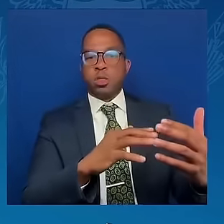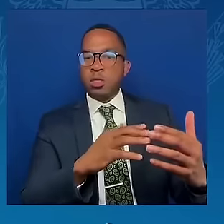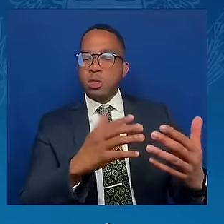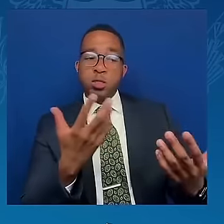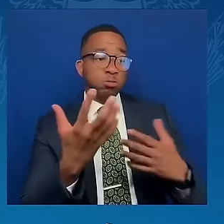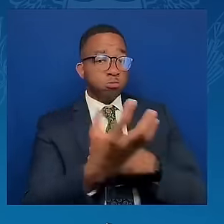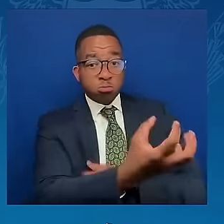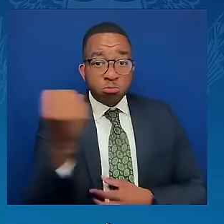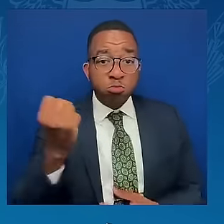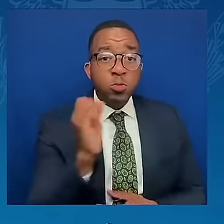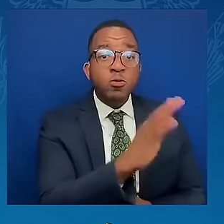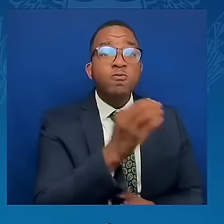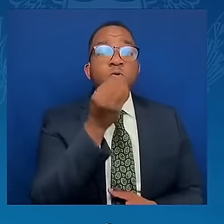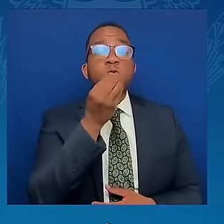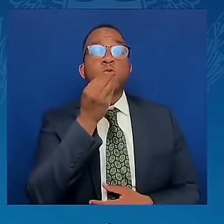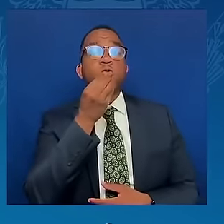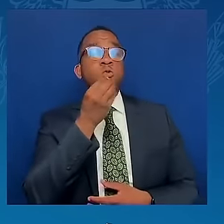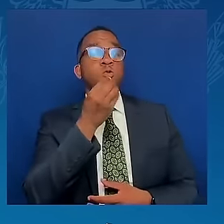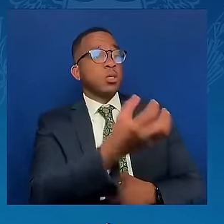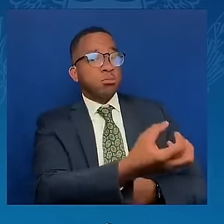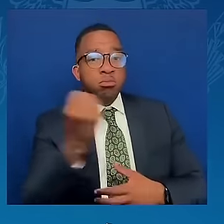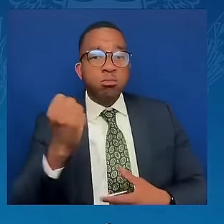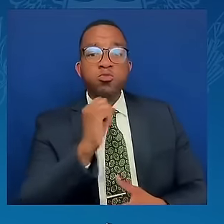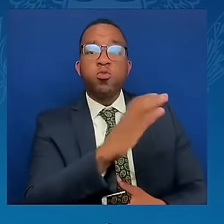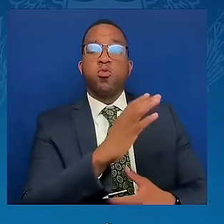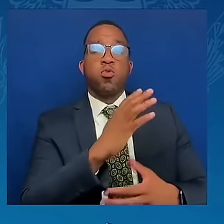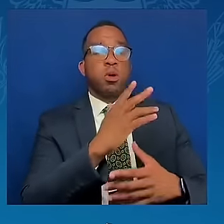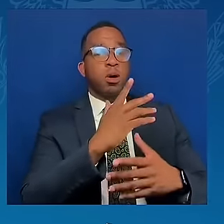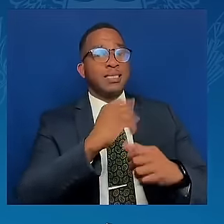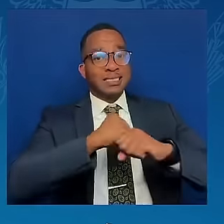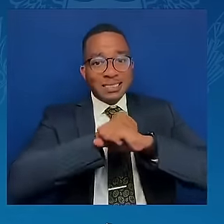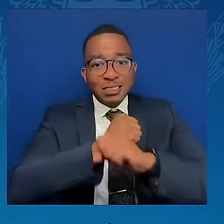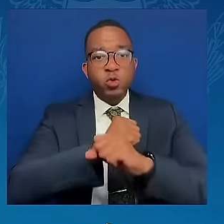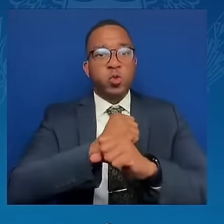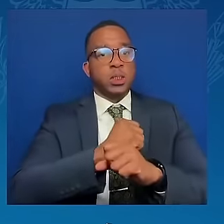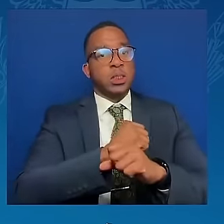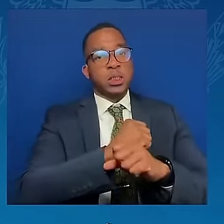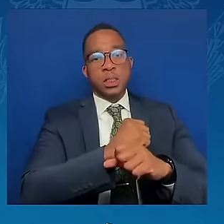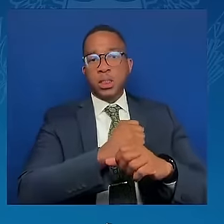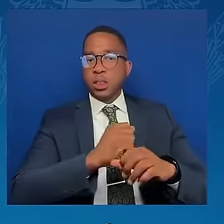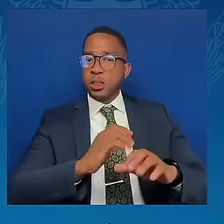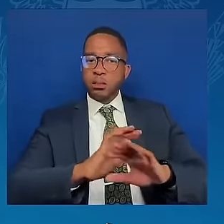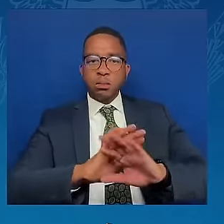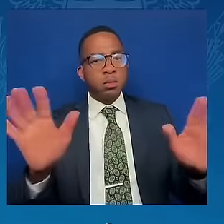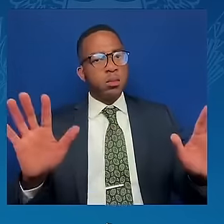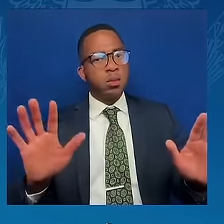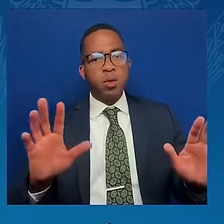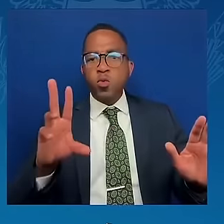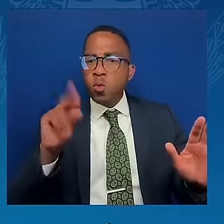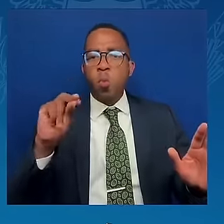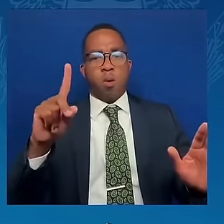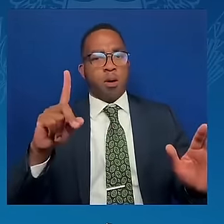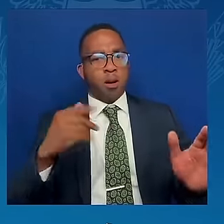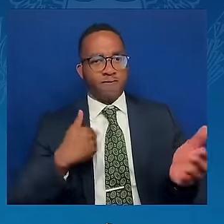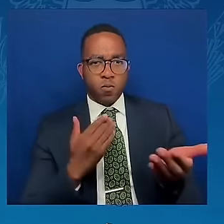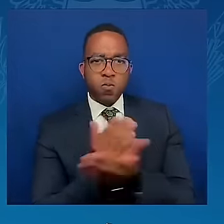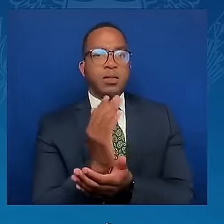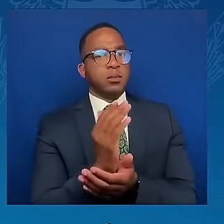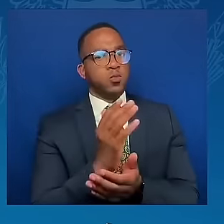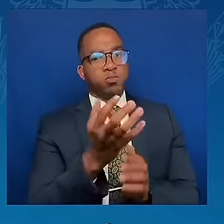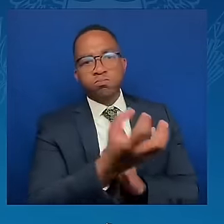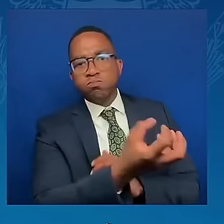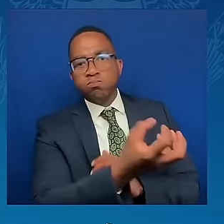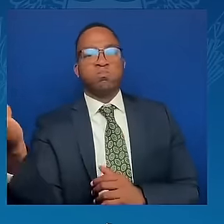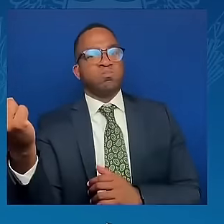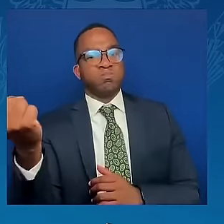of the world and its regions. No one had the right to kidnap the children of another nation.